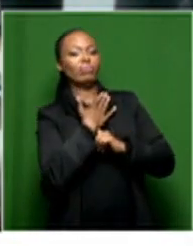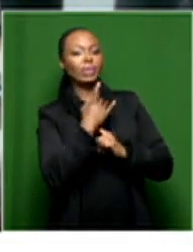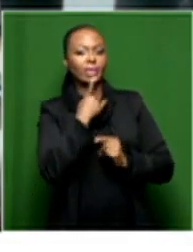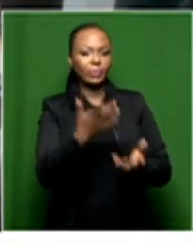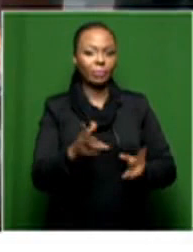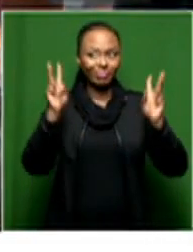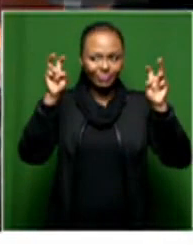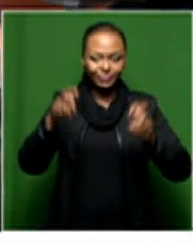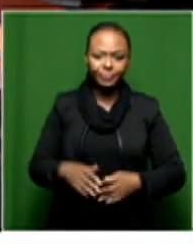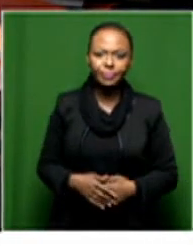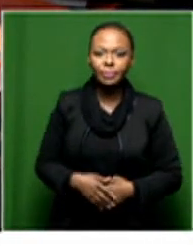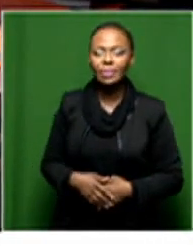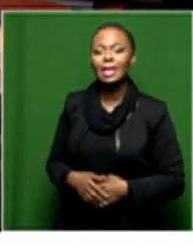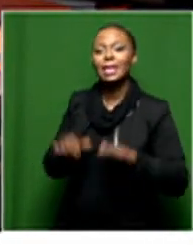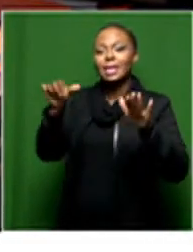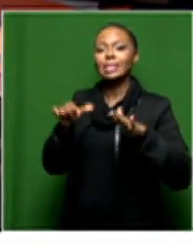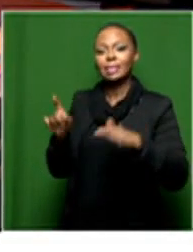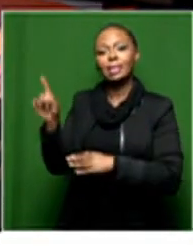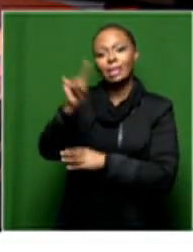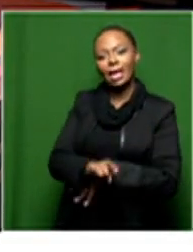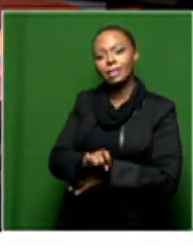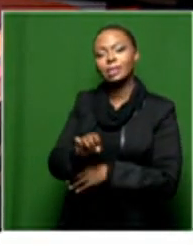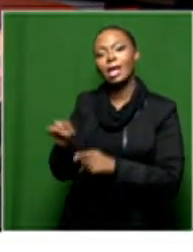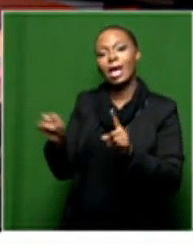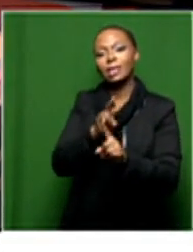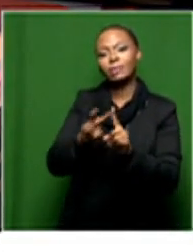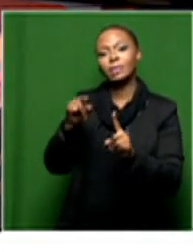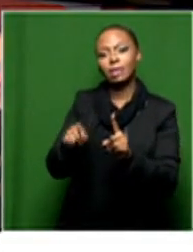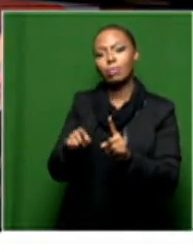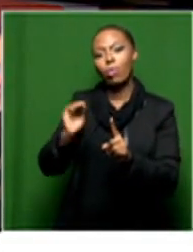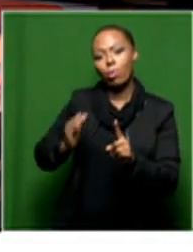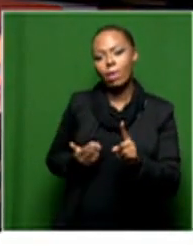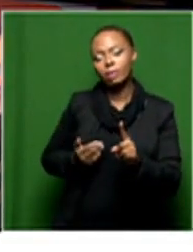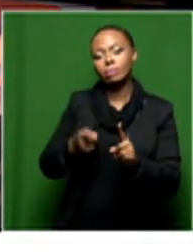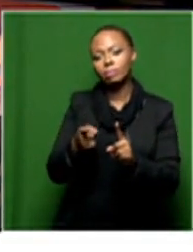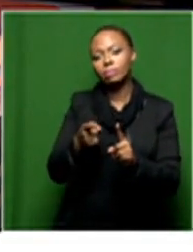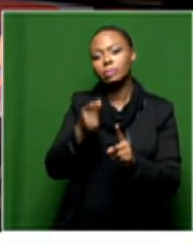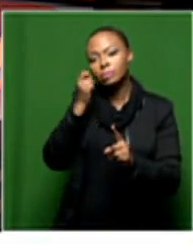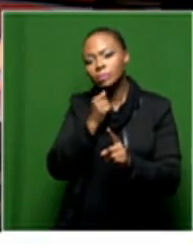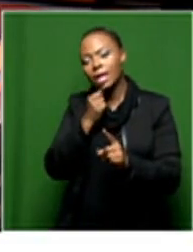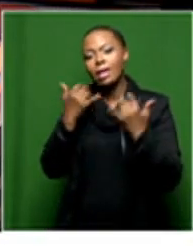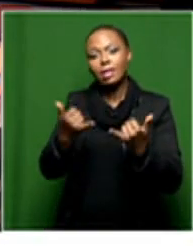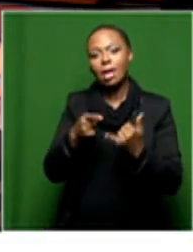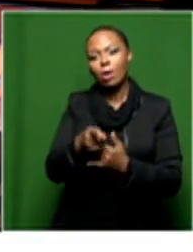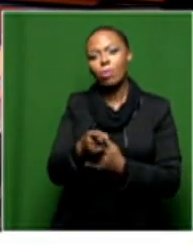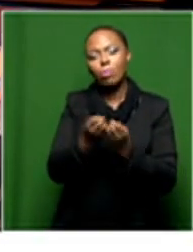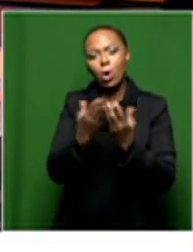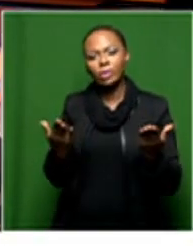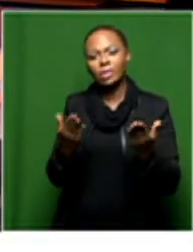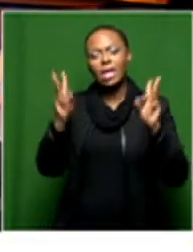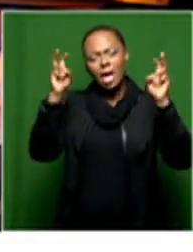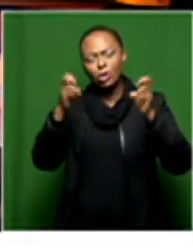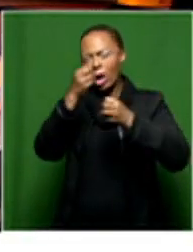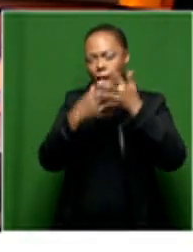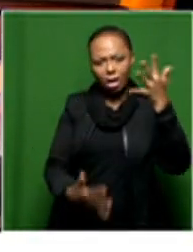now that we're currently in the 16 days of activism against gender-based violence, and this production shines the light on quite a number of issues